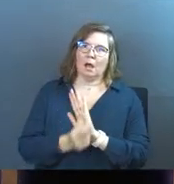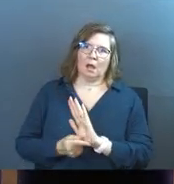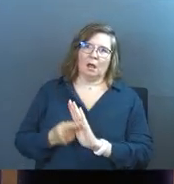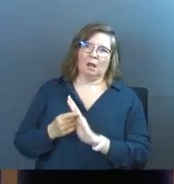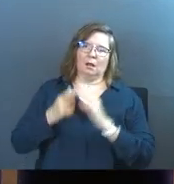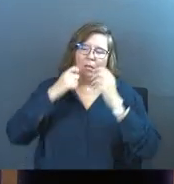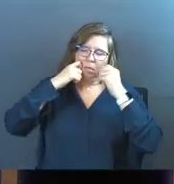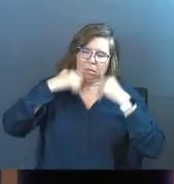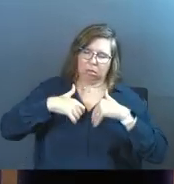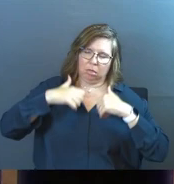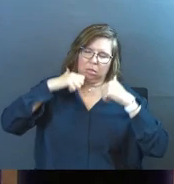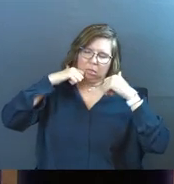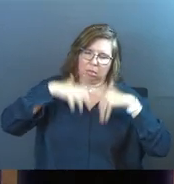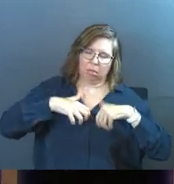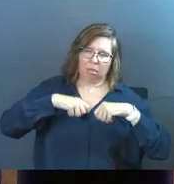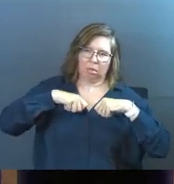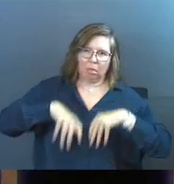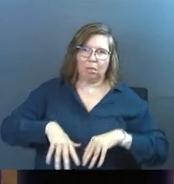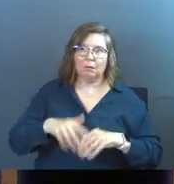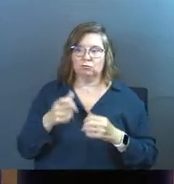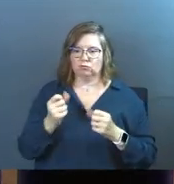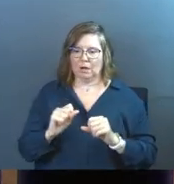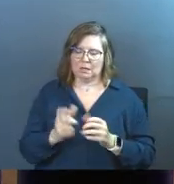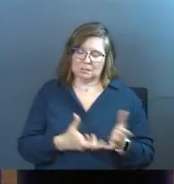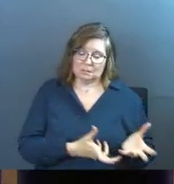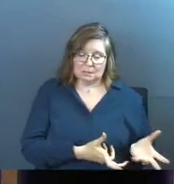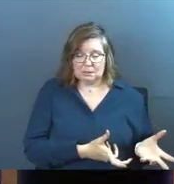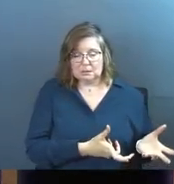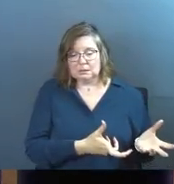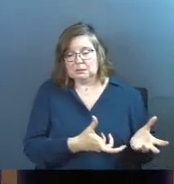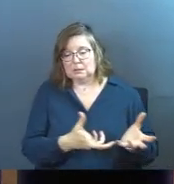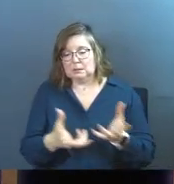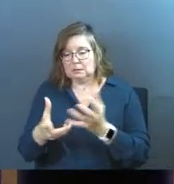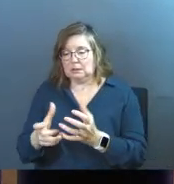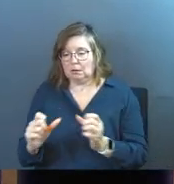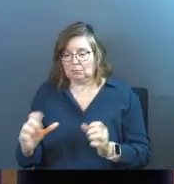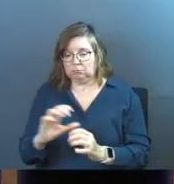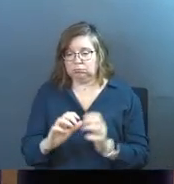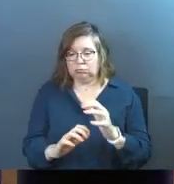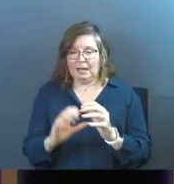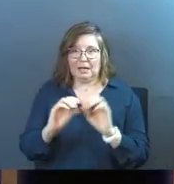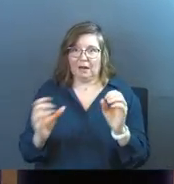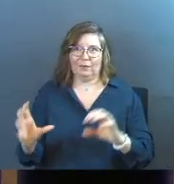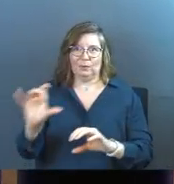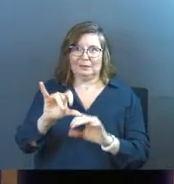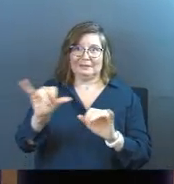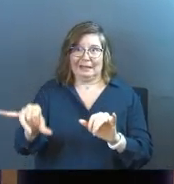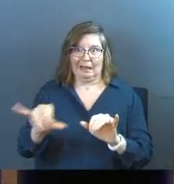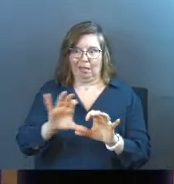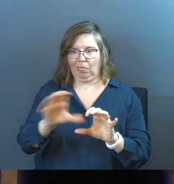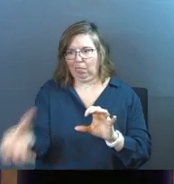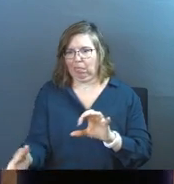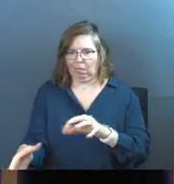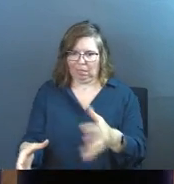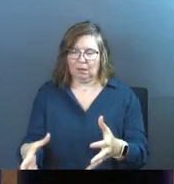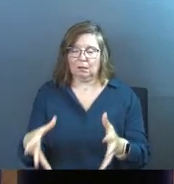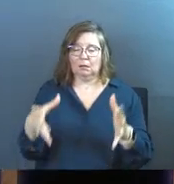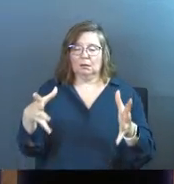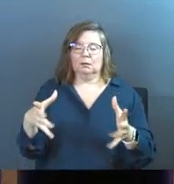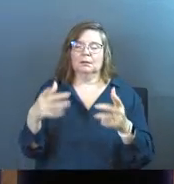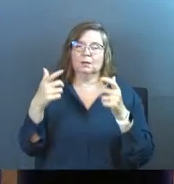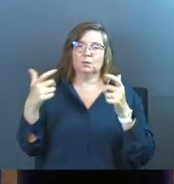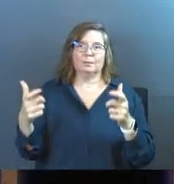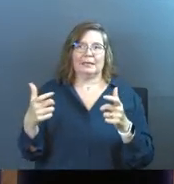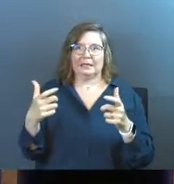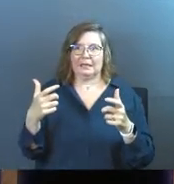pouring sweat, trying to like drag all these rocks into a single pile and none of them would stay and all this kind of stuff. And it was a